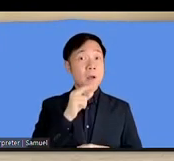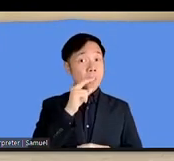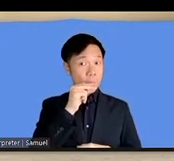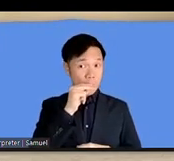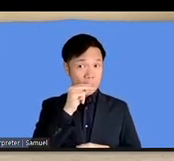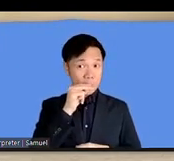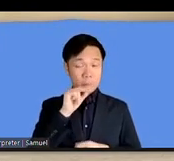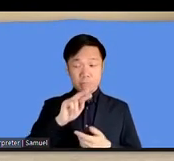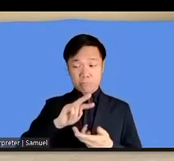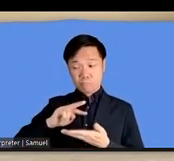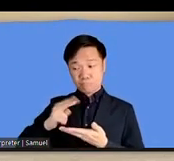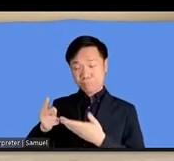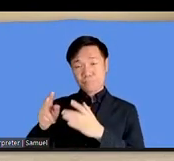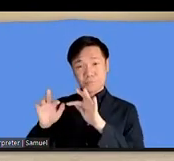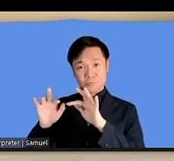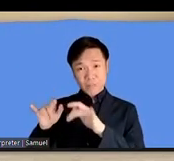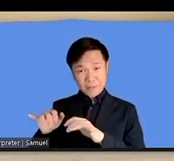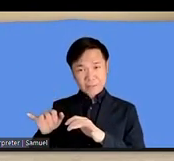advanced.